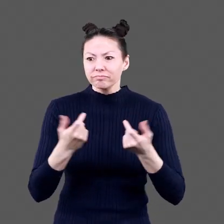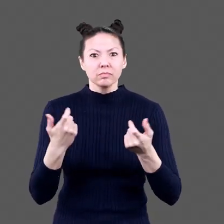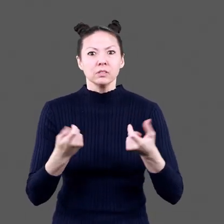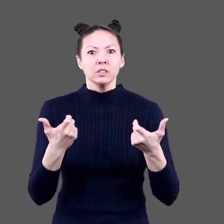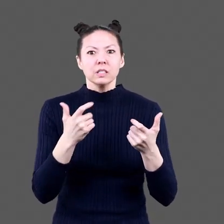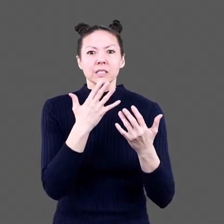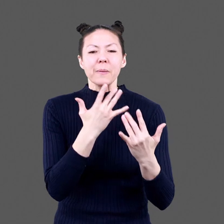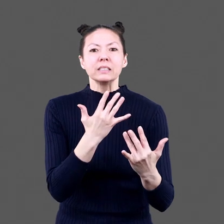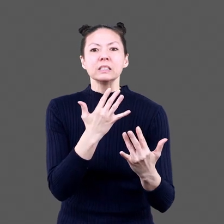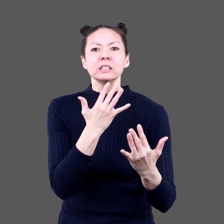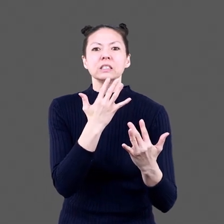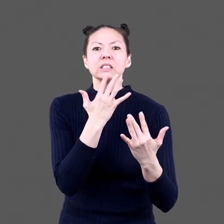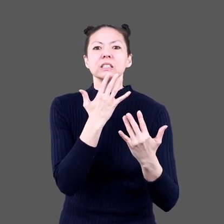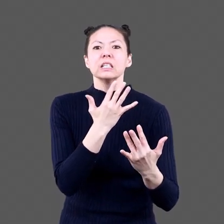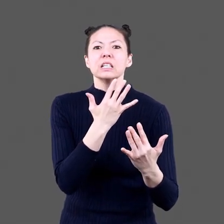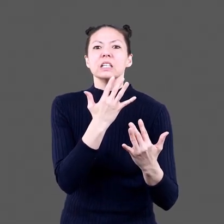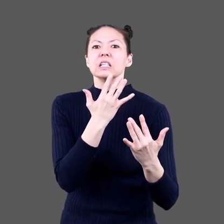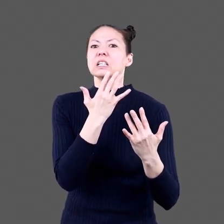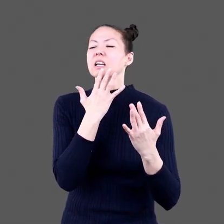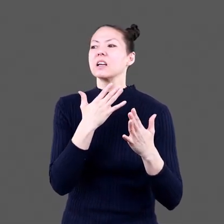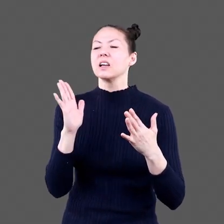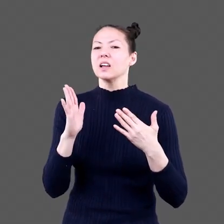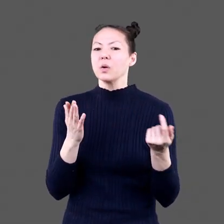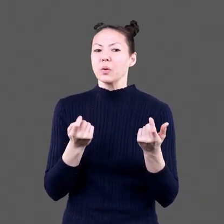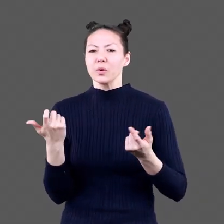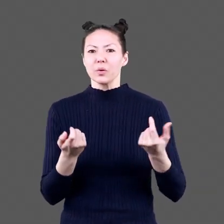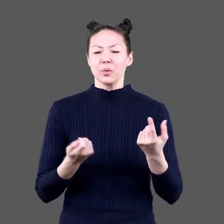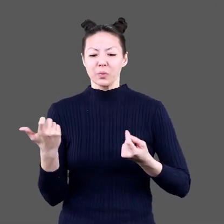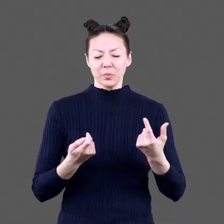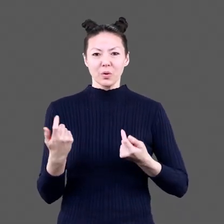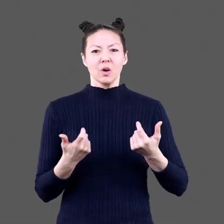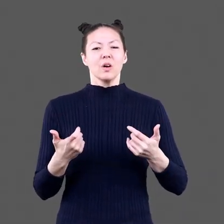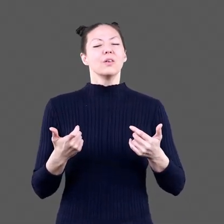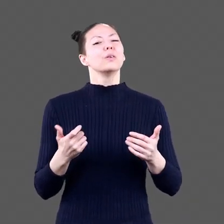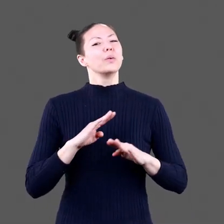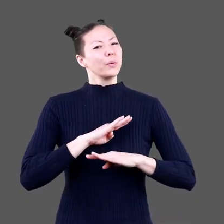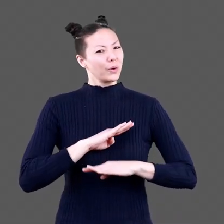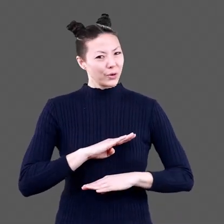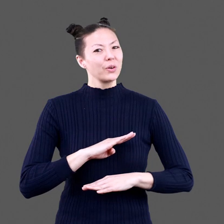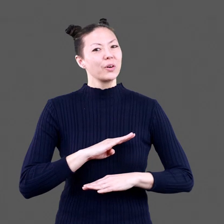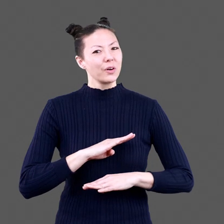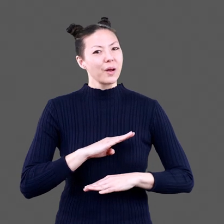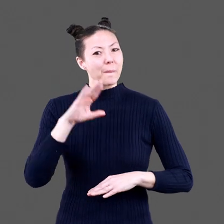It's a good thing you got rid of all that spicy